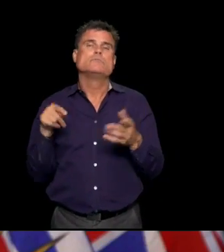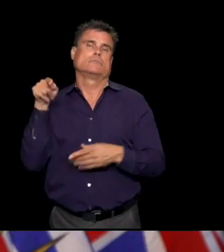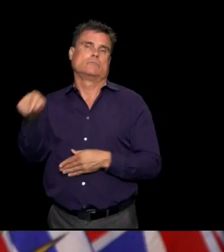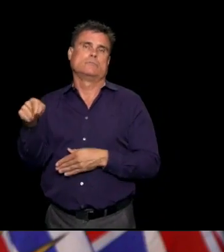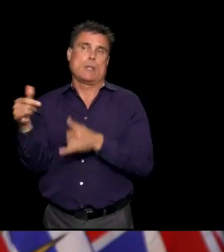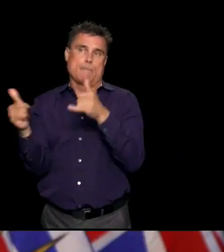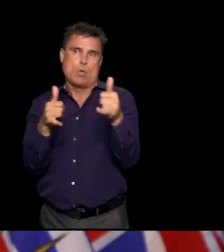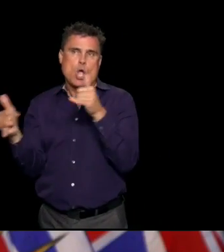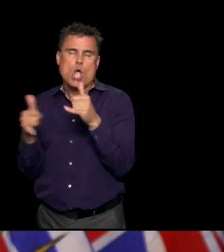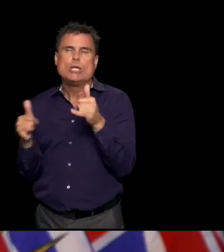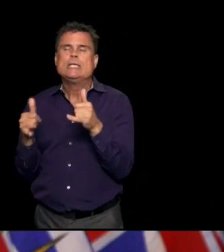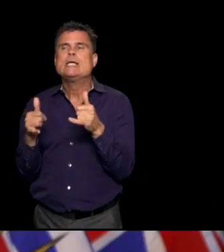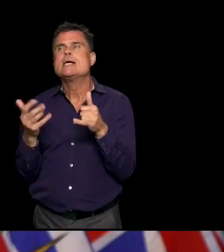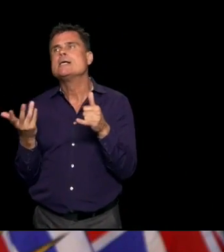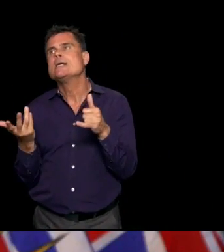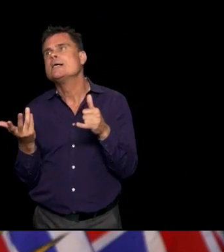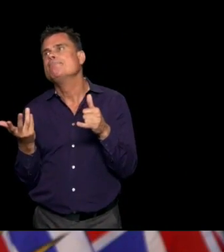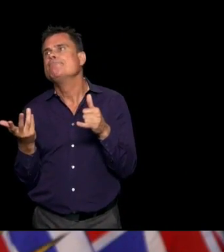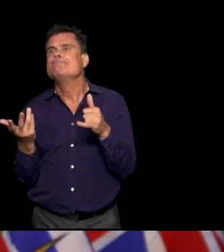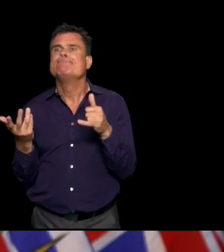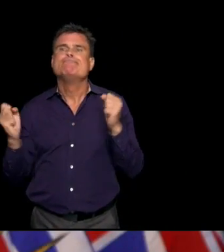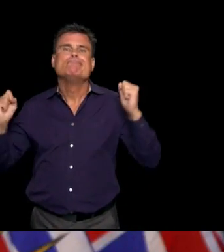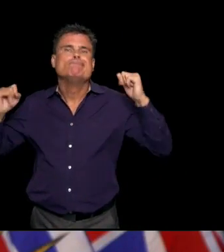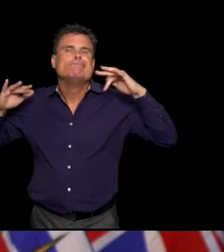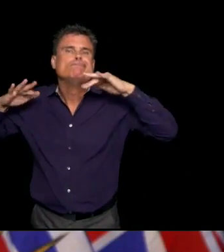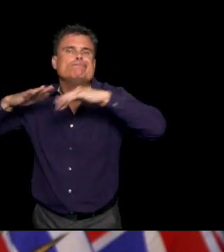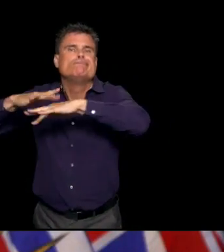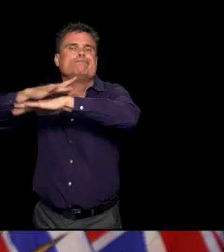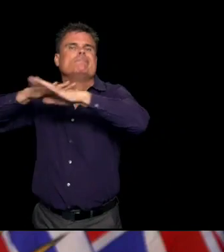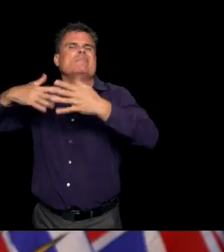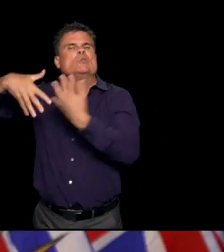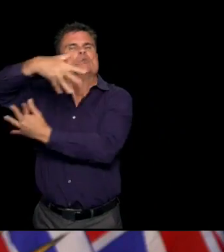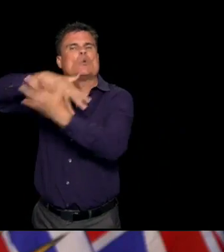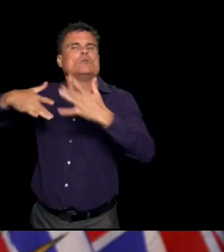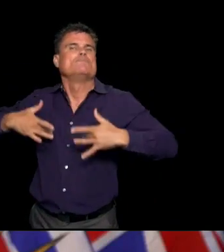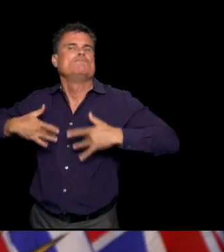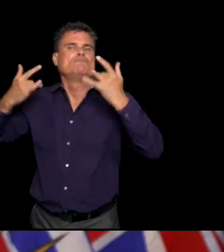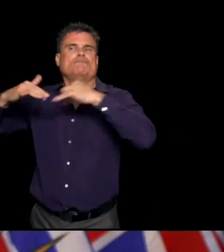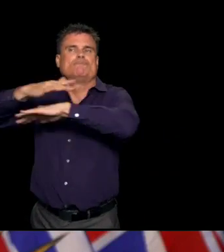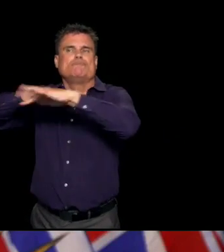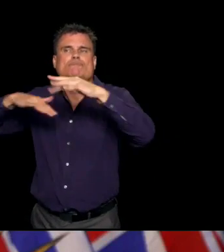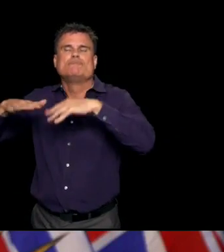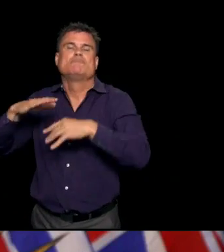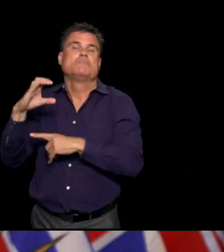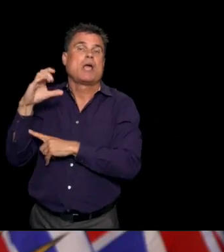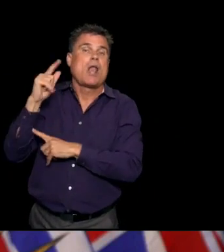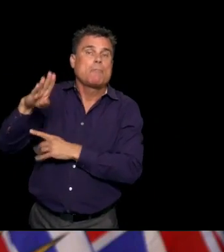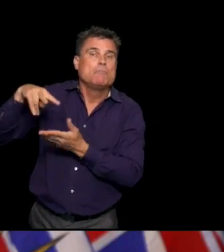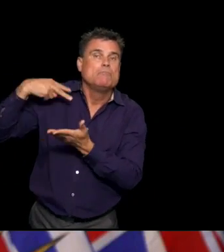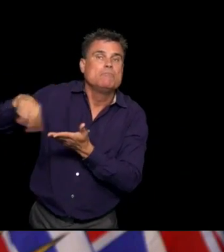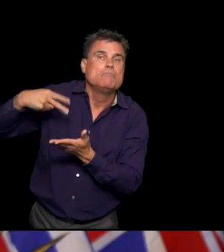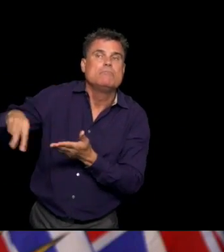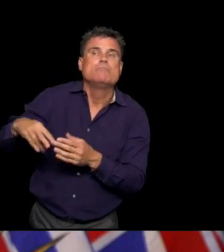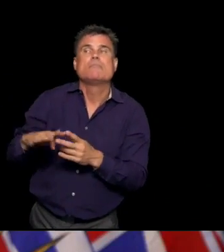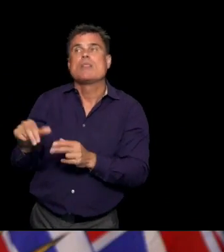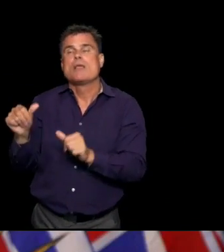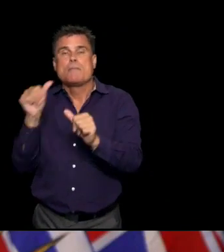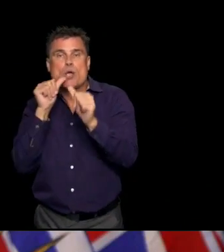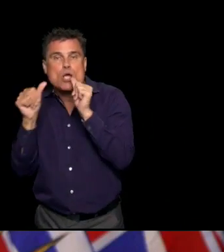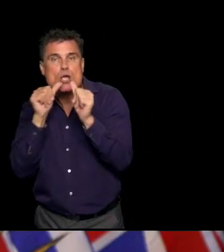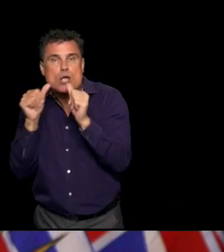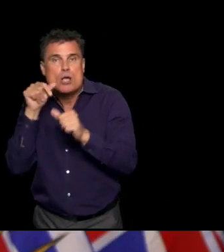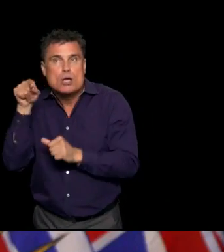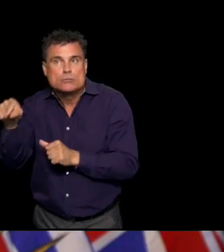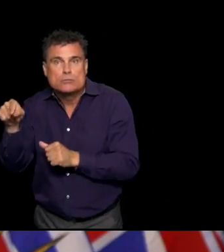events like parties, like some of exposure events at clubs and nightclubs that we've seen.